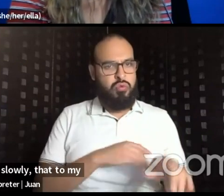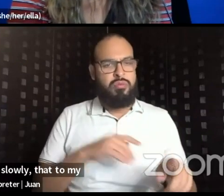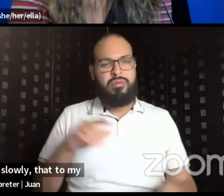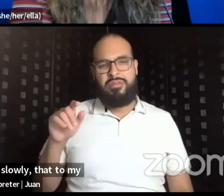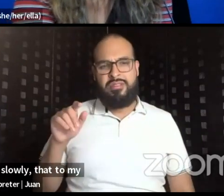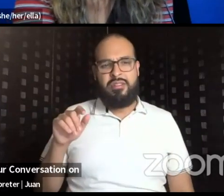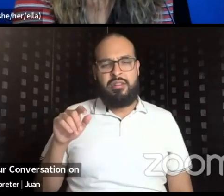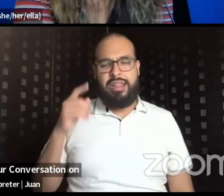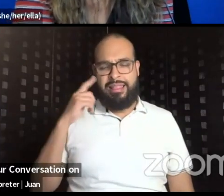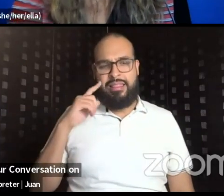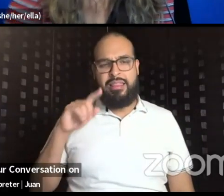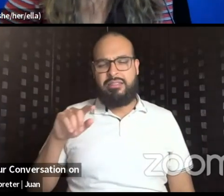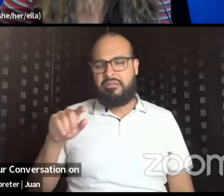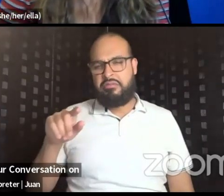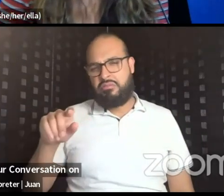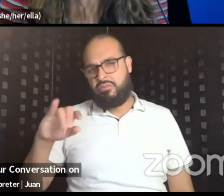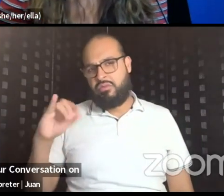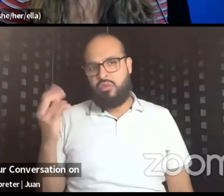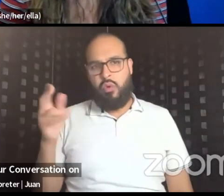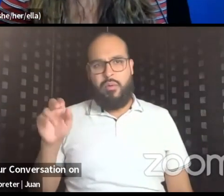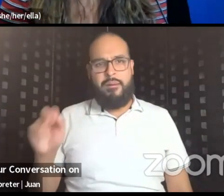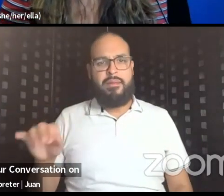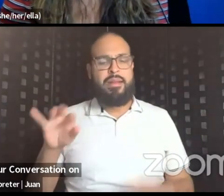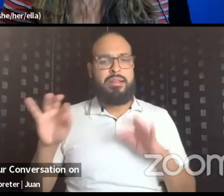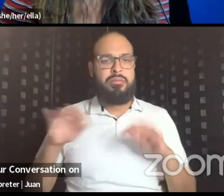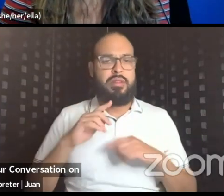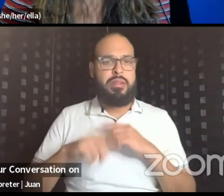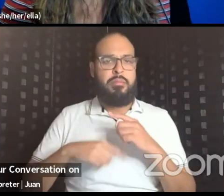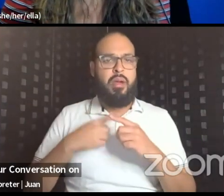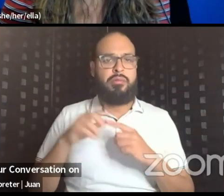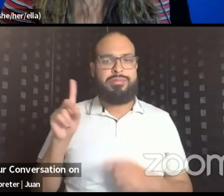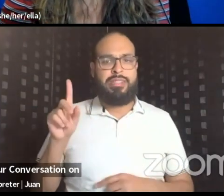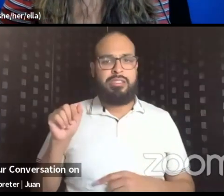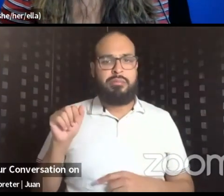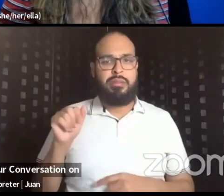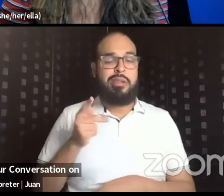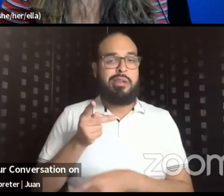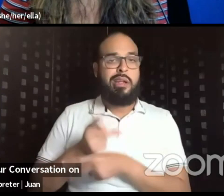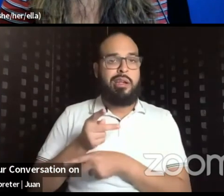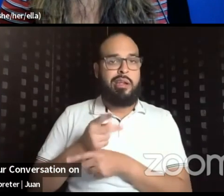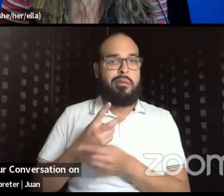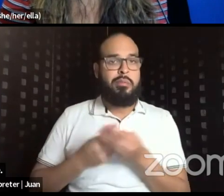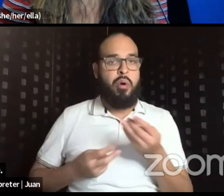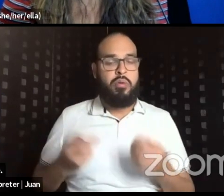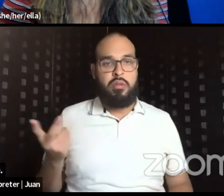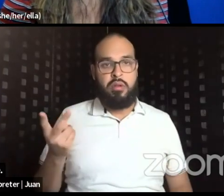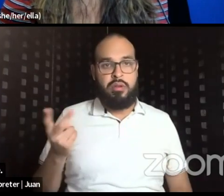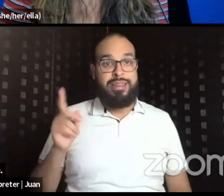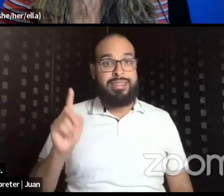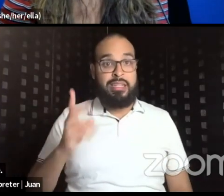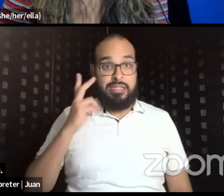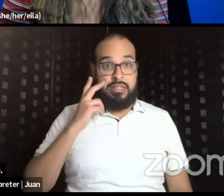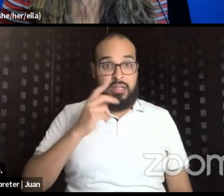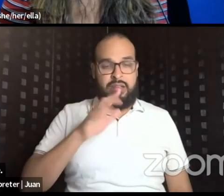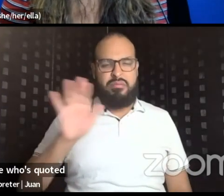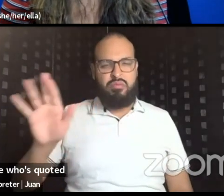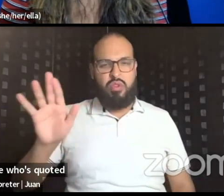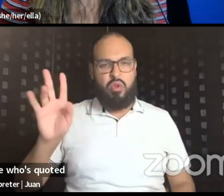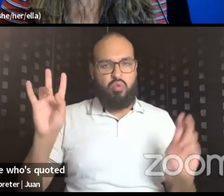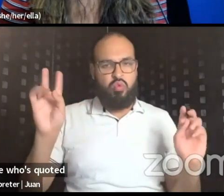conversation on disability and care. And we'll have to go back to see whose quote it was, but introduced